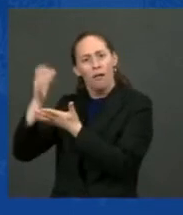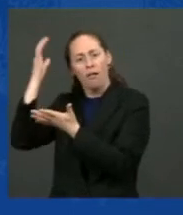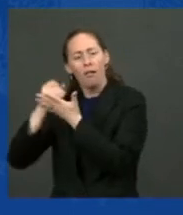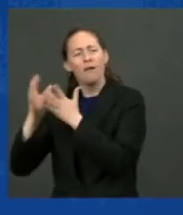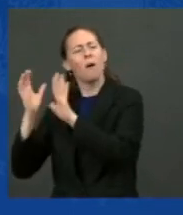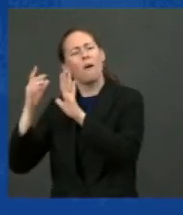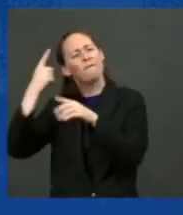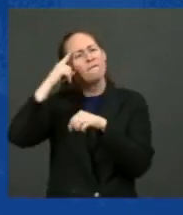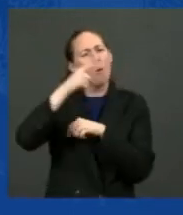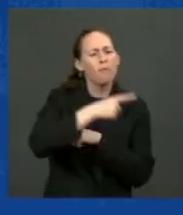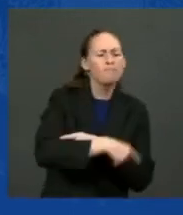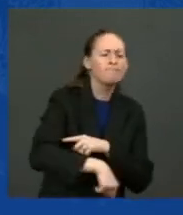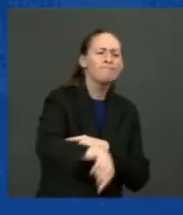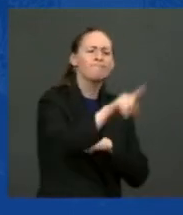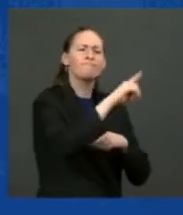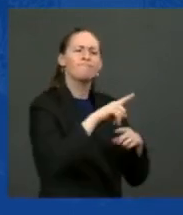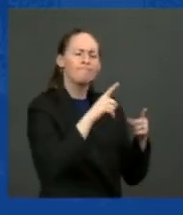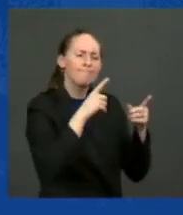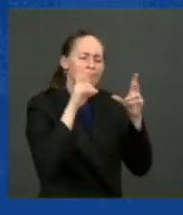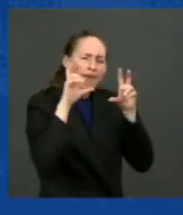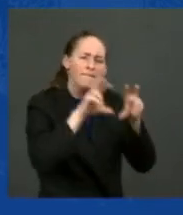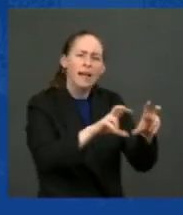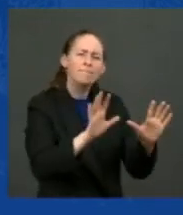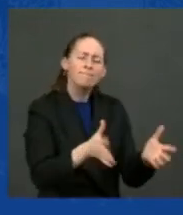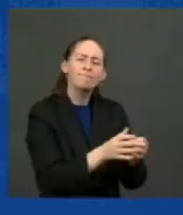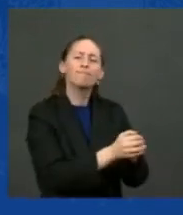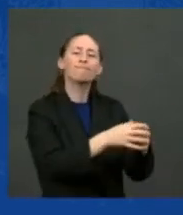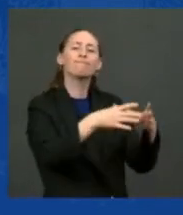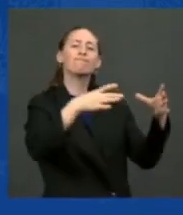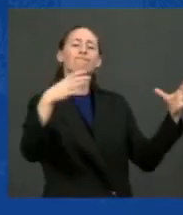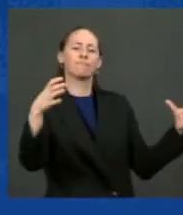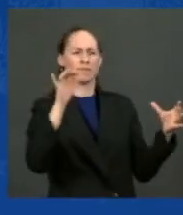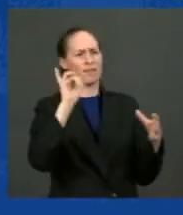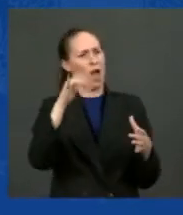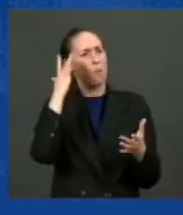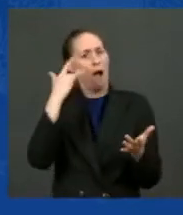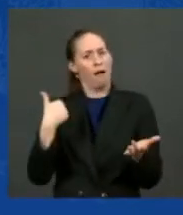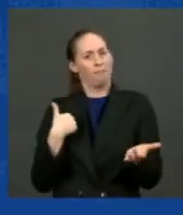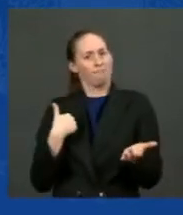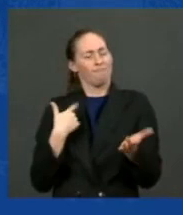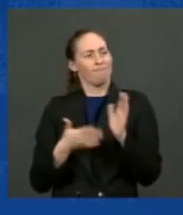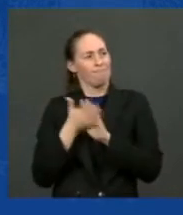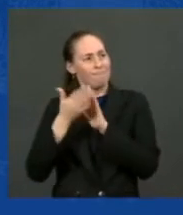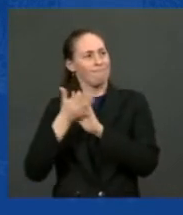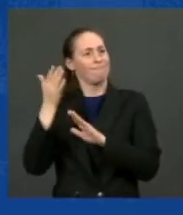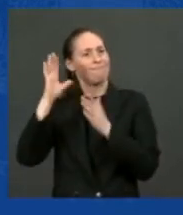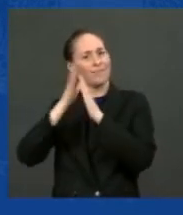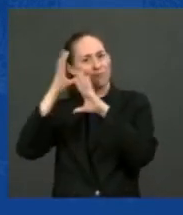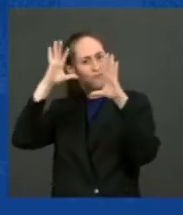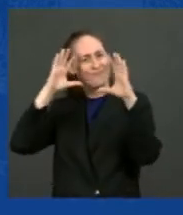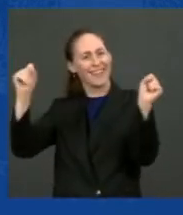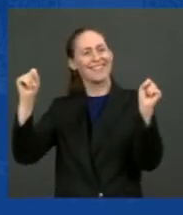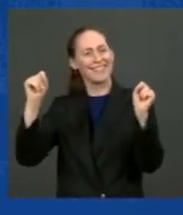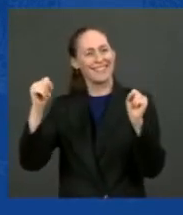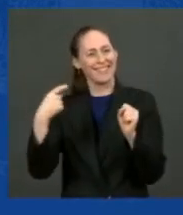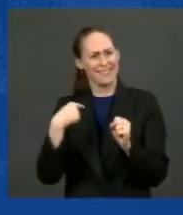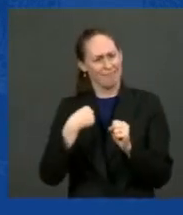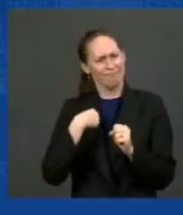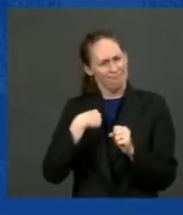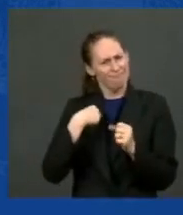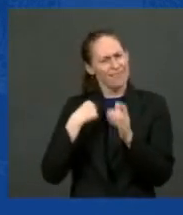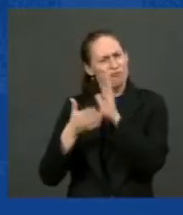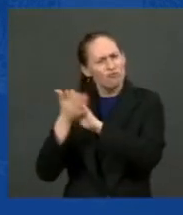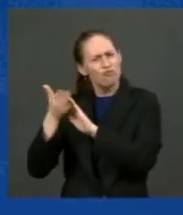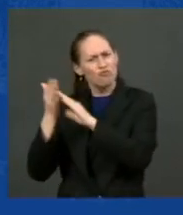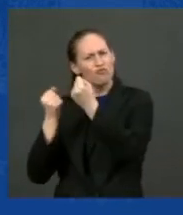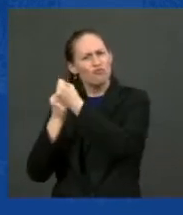and the middle out. That's what I've done my entire career. That's why I ran for president. As I said, I'm a capitalist. I think you should be able to